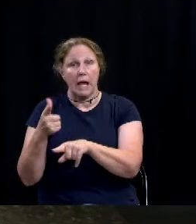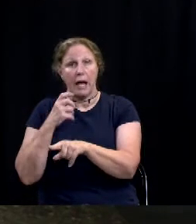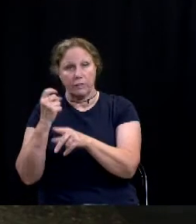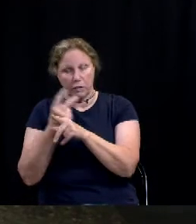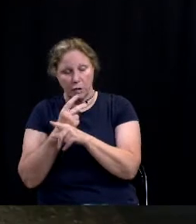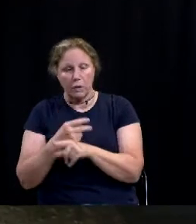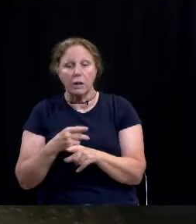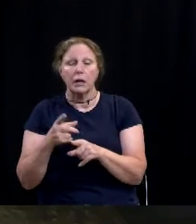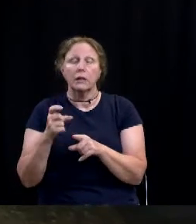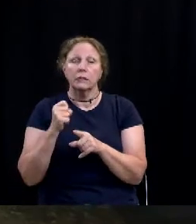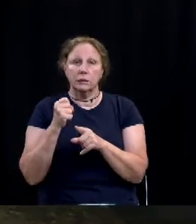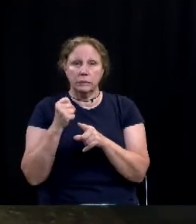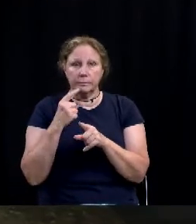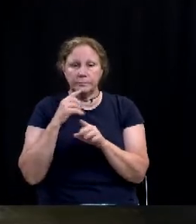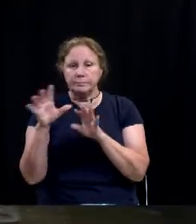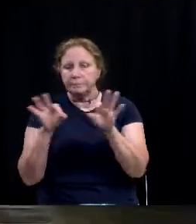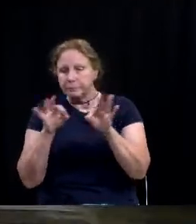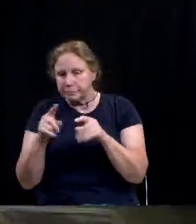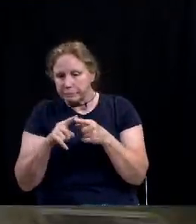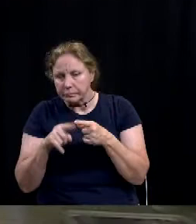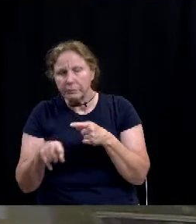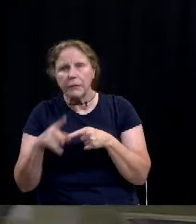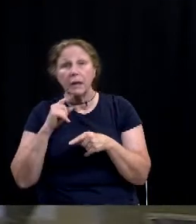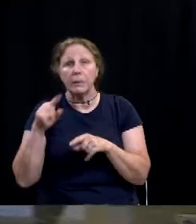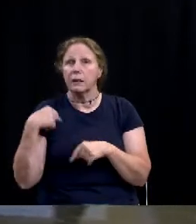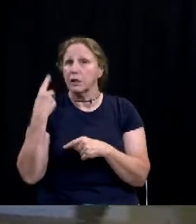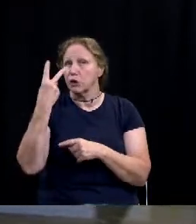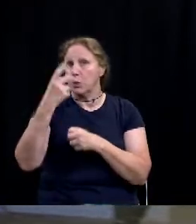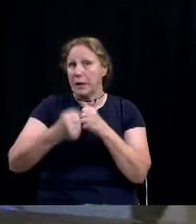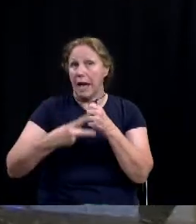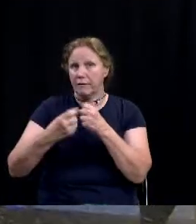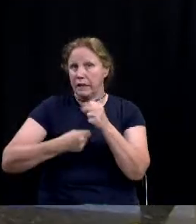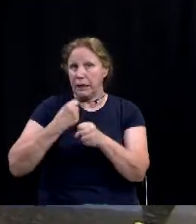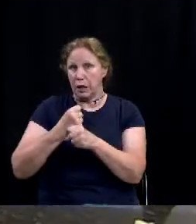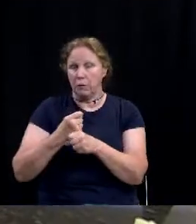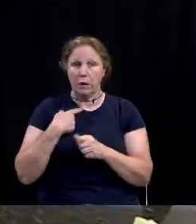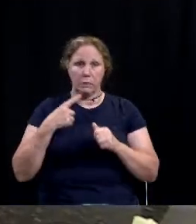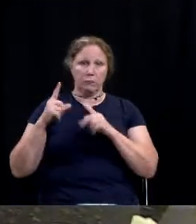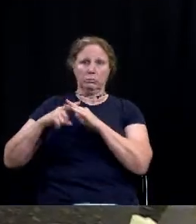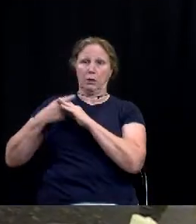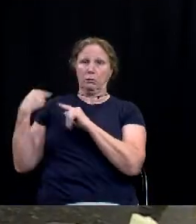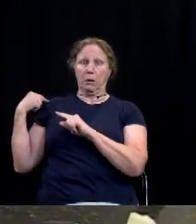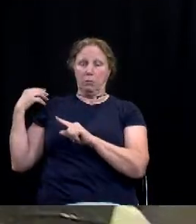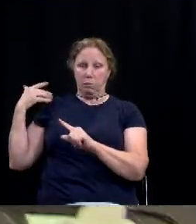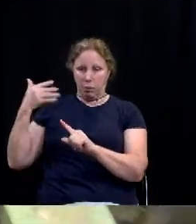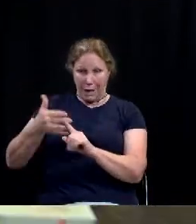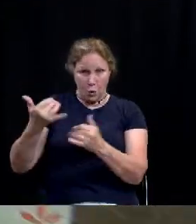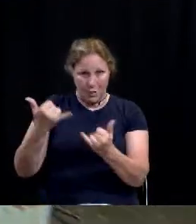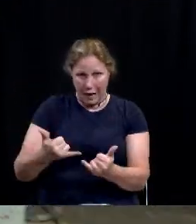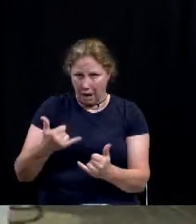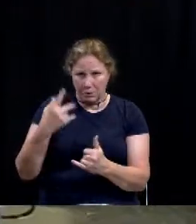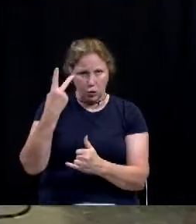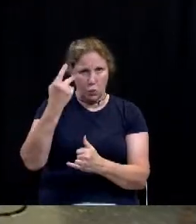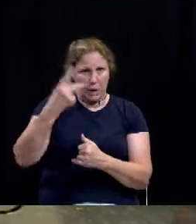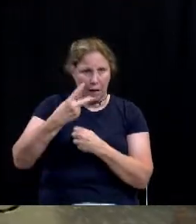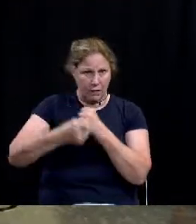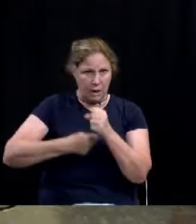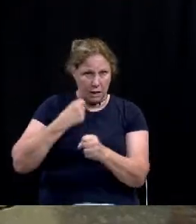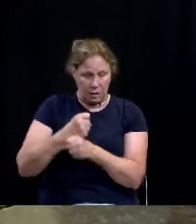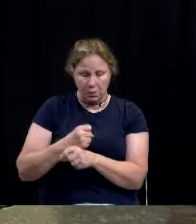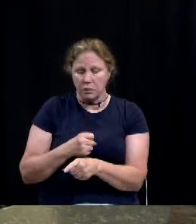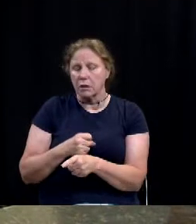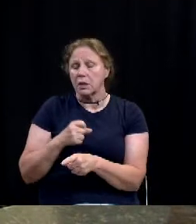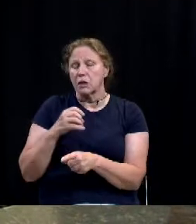managers reflected, that's been a two-and-a-half year process for us from the beginning until now. So